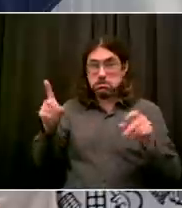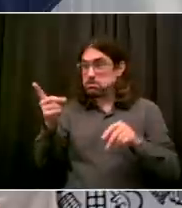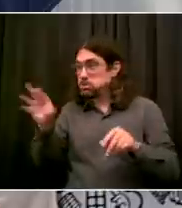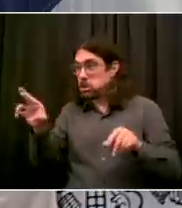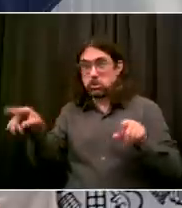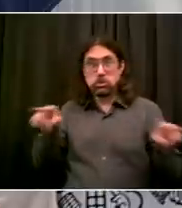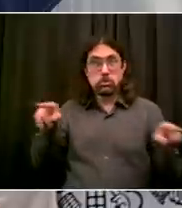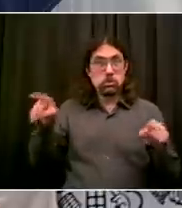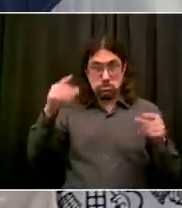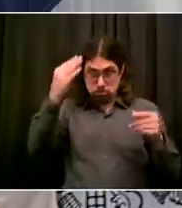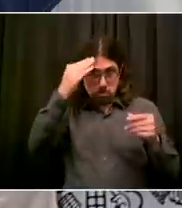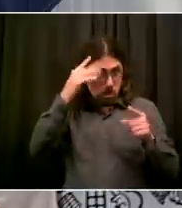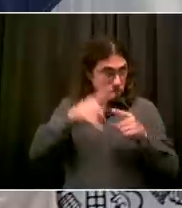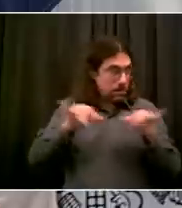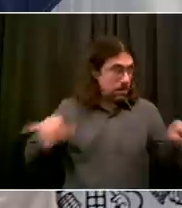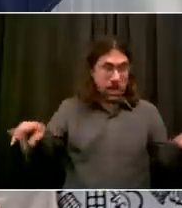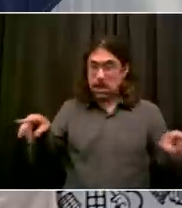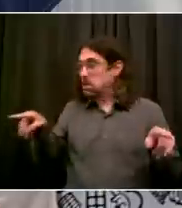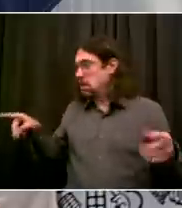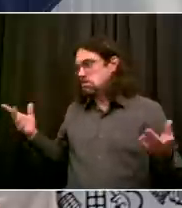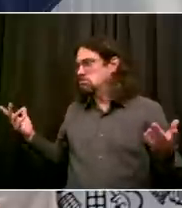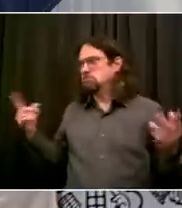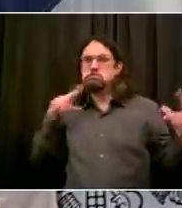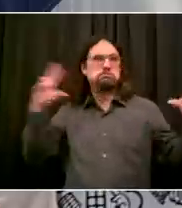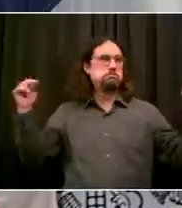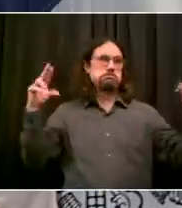Next up, we have Jillian from WBAI.